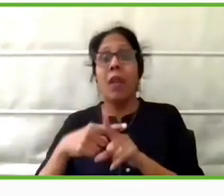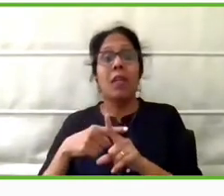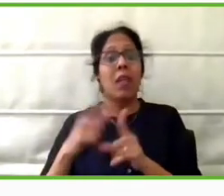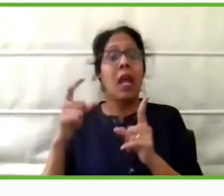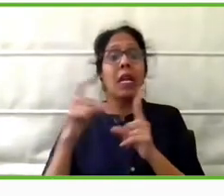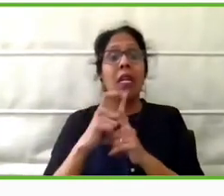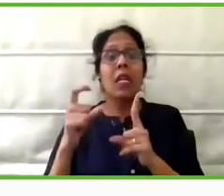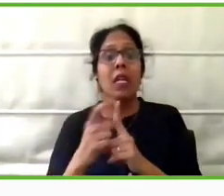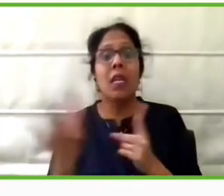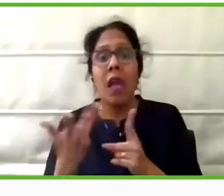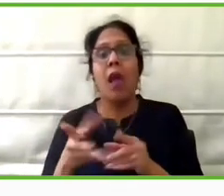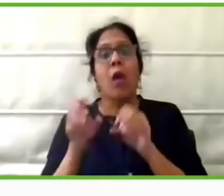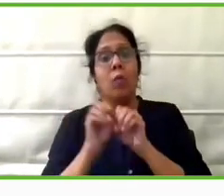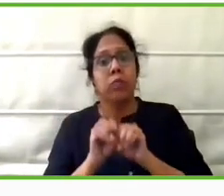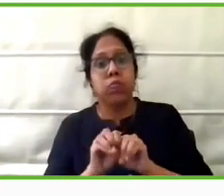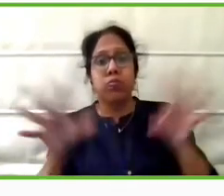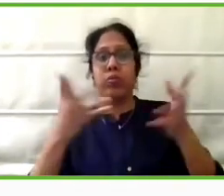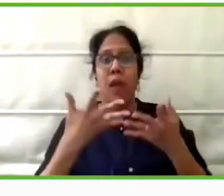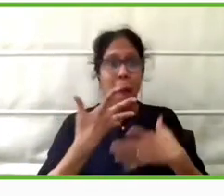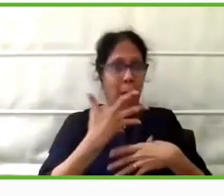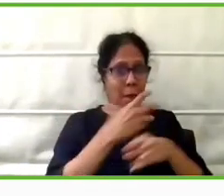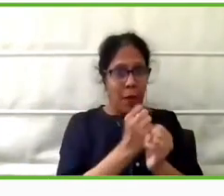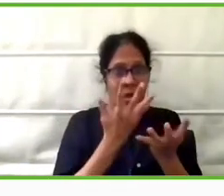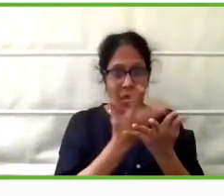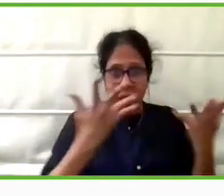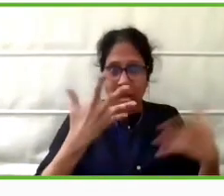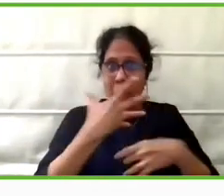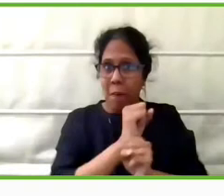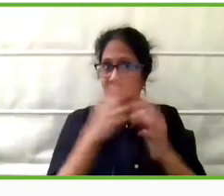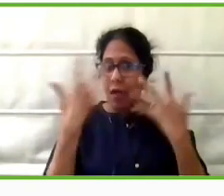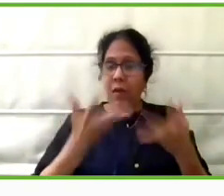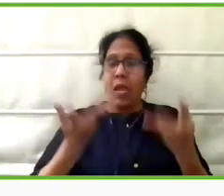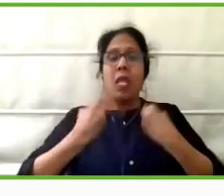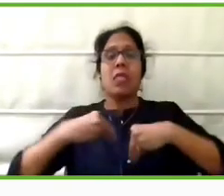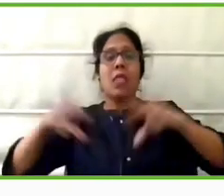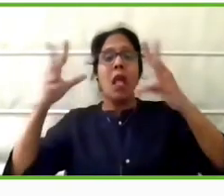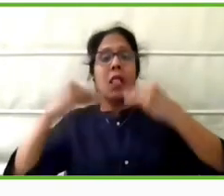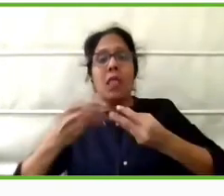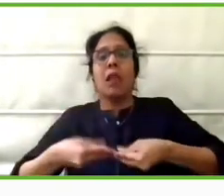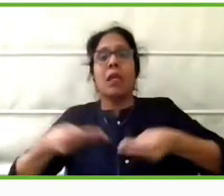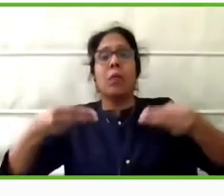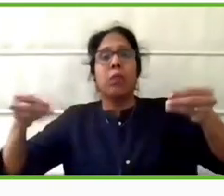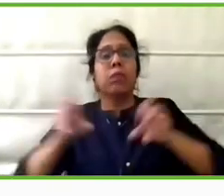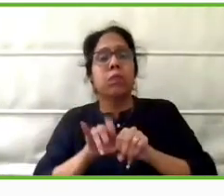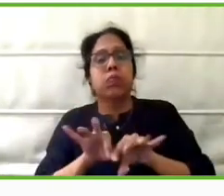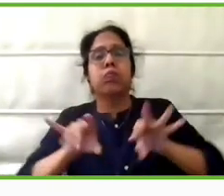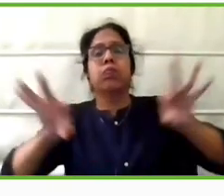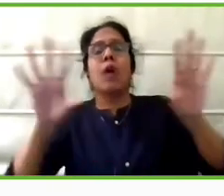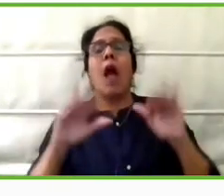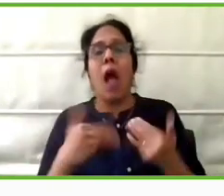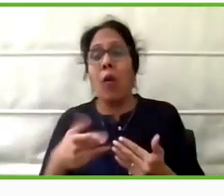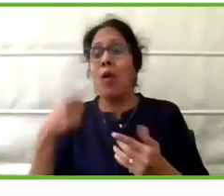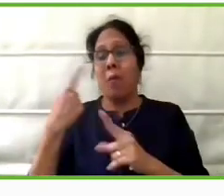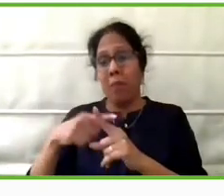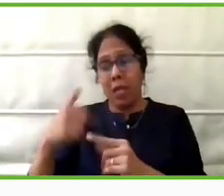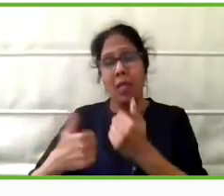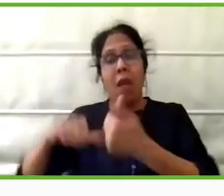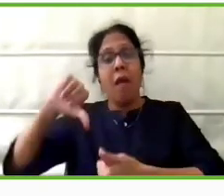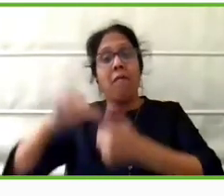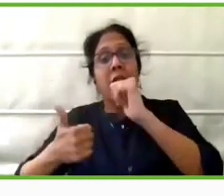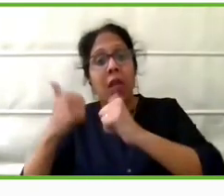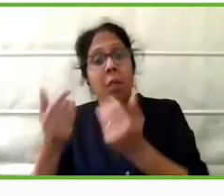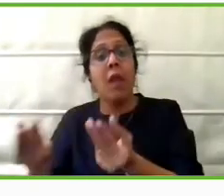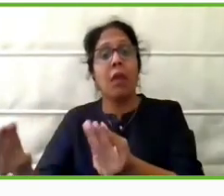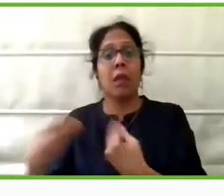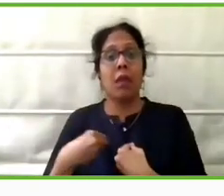across the entire development cycle. They provide us the feedback from the early stages of